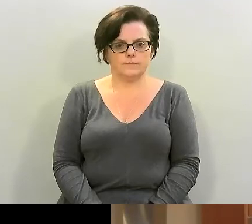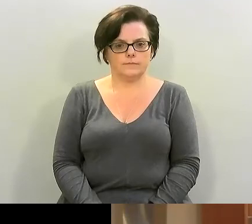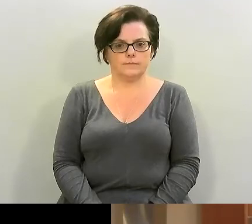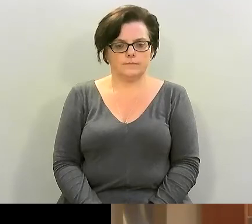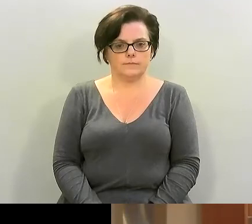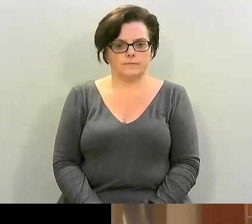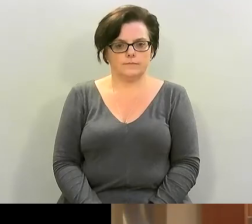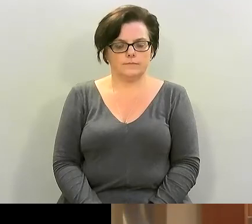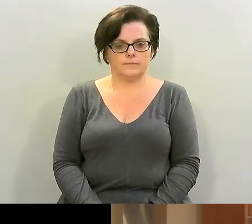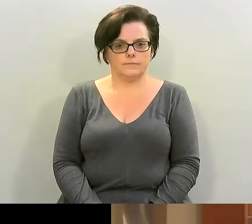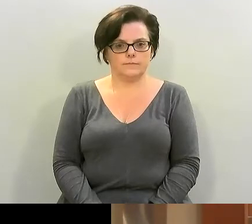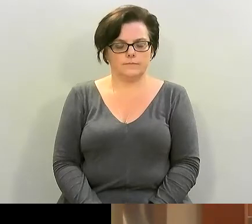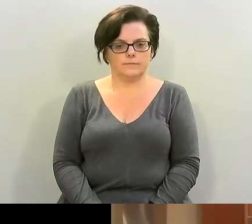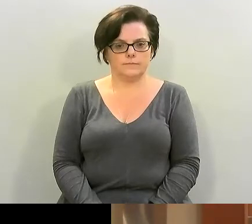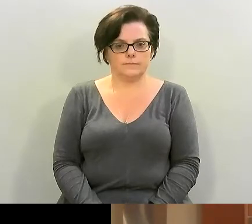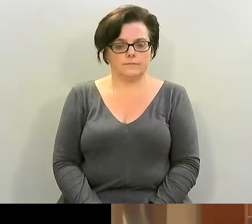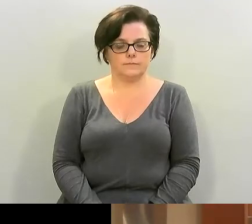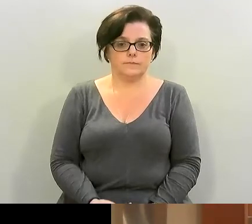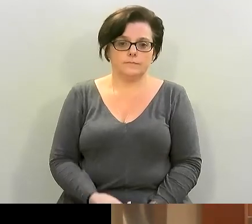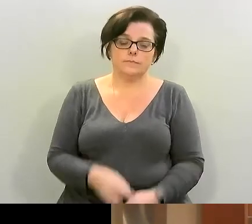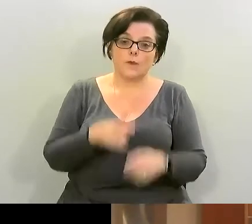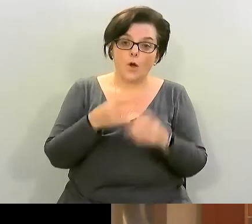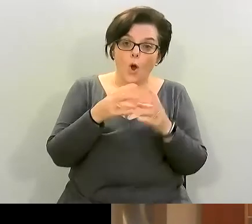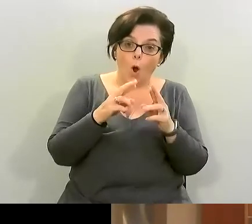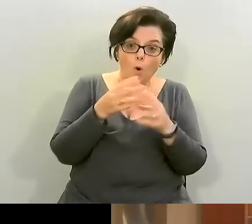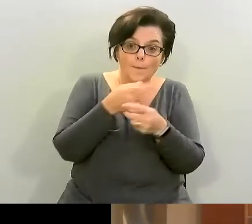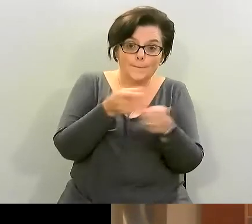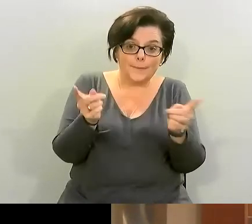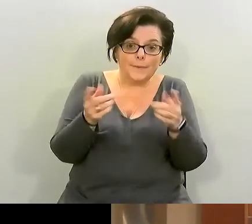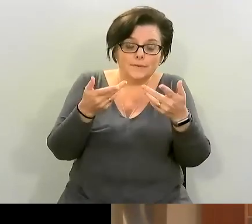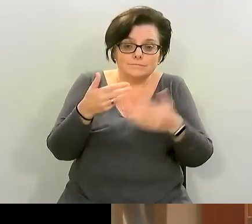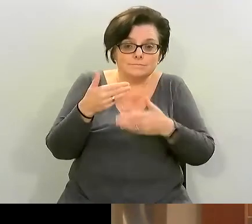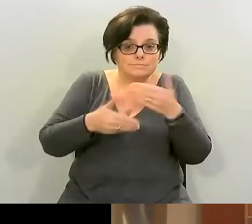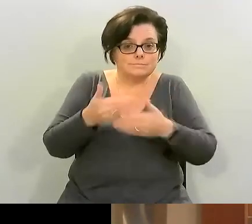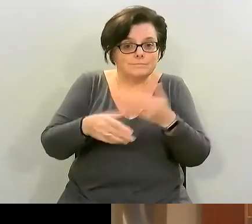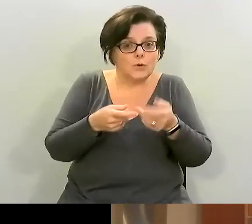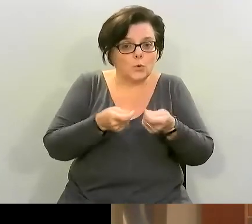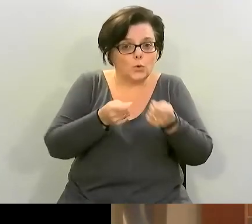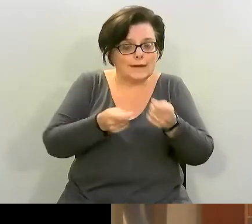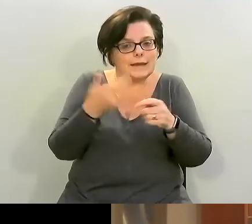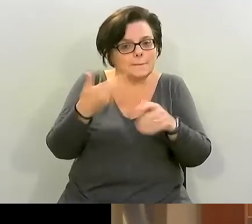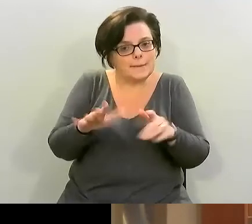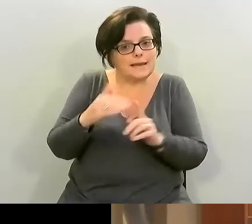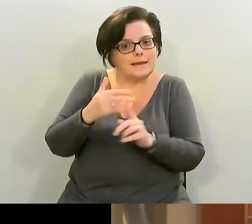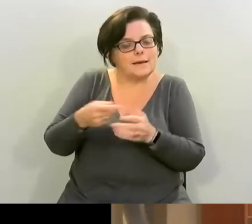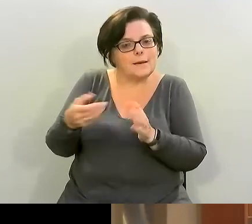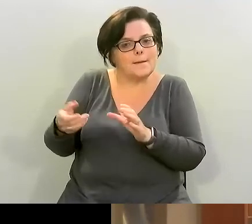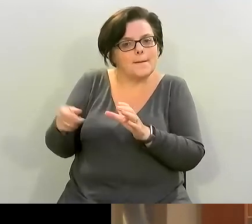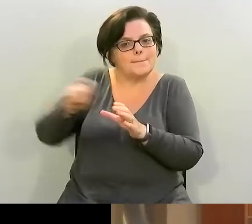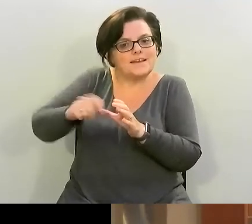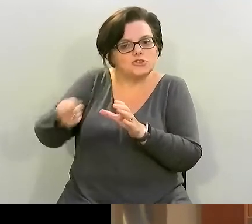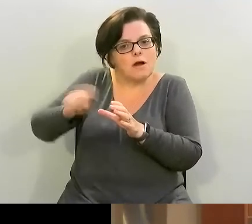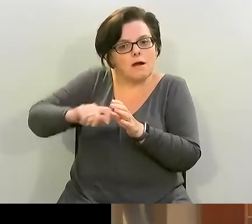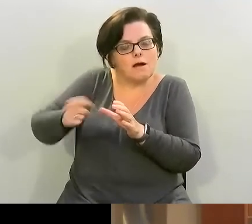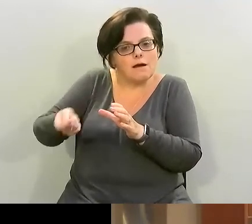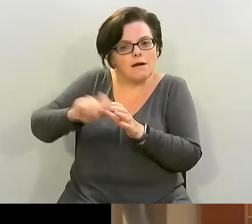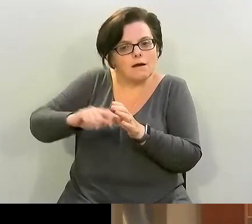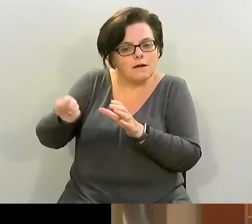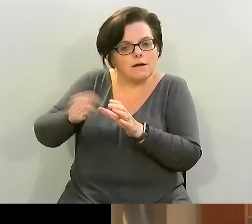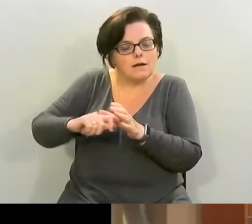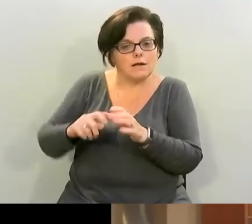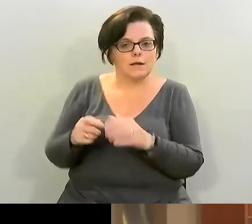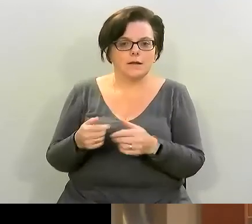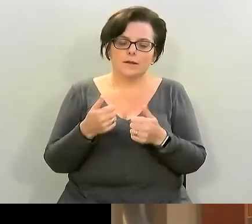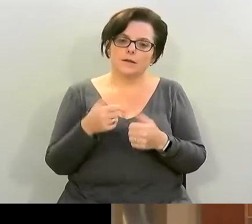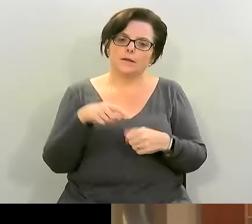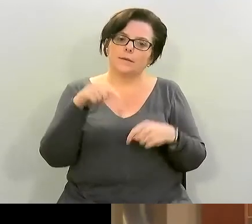i hope for those of you cooking you've had a chance to measure these out and if you haven't we have time this is a this